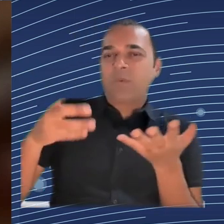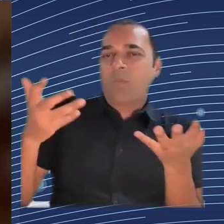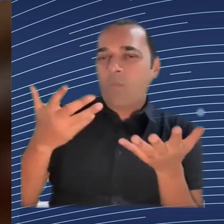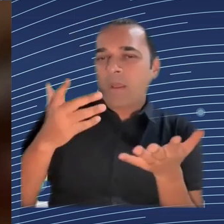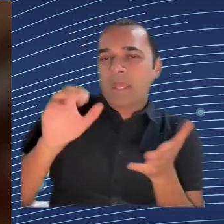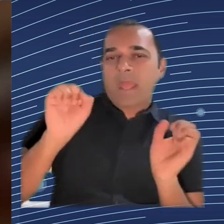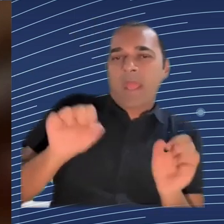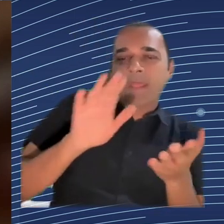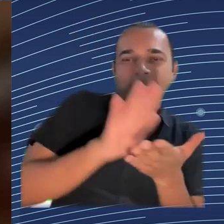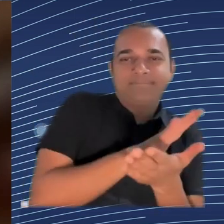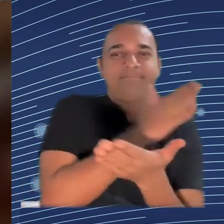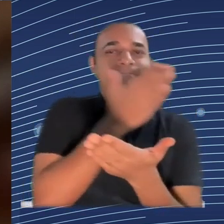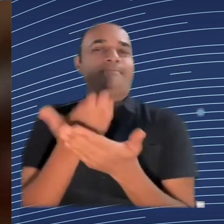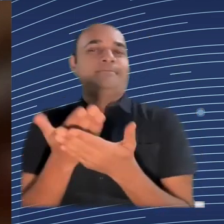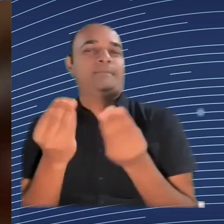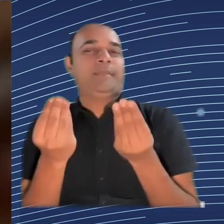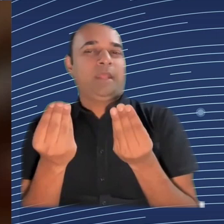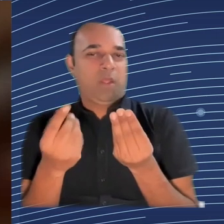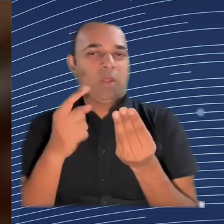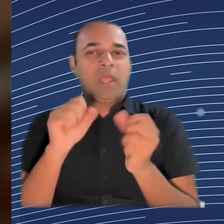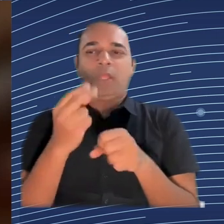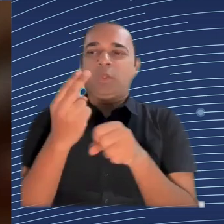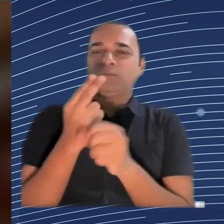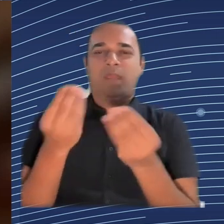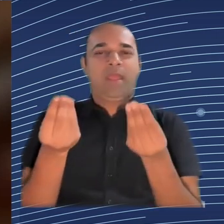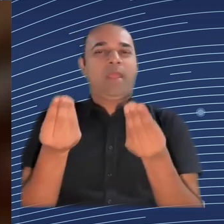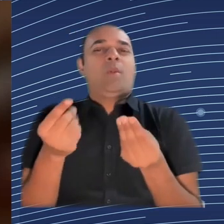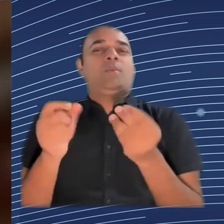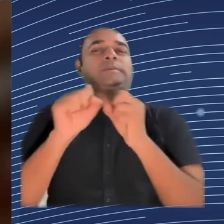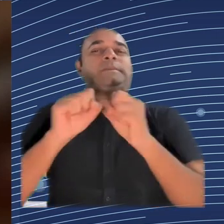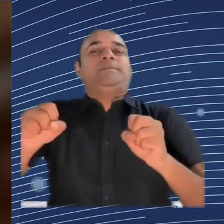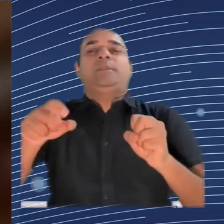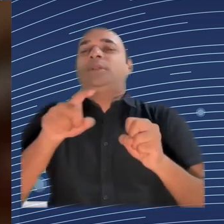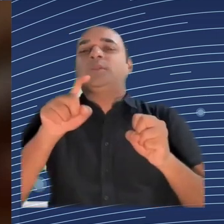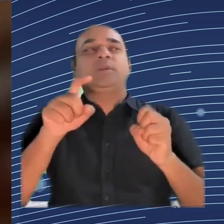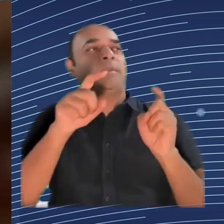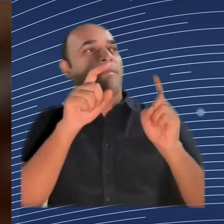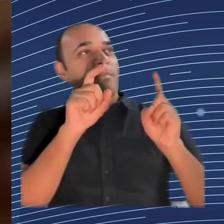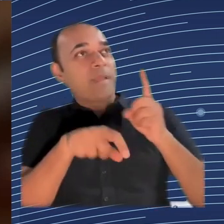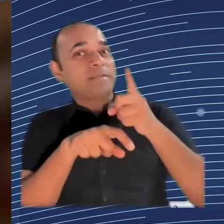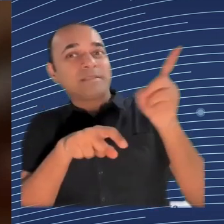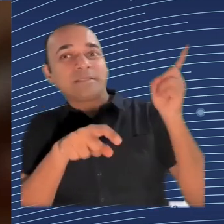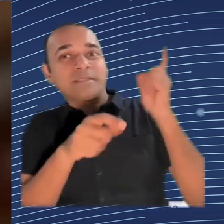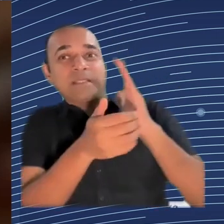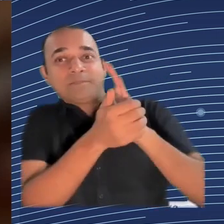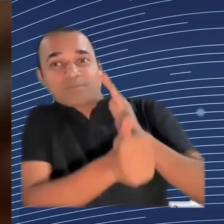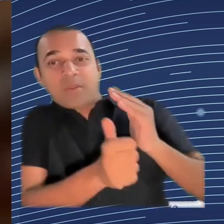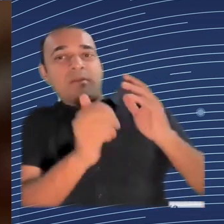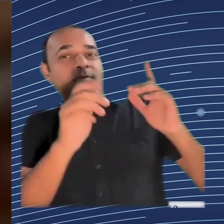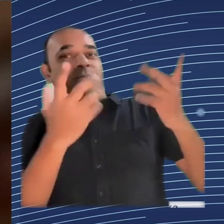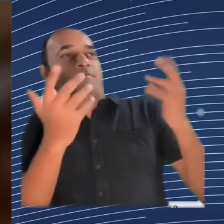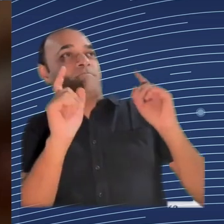in the workplace they would object to on moral grounds. And they also know what kind of productivity